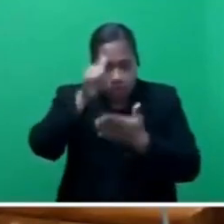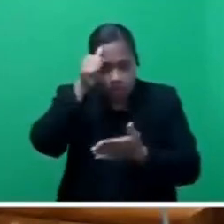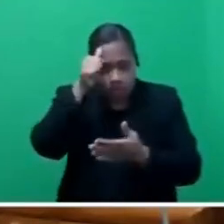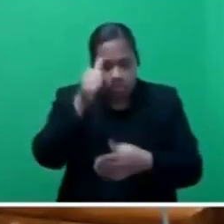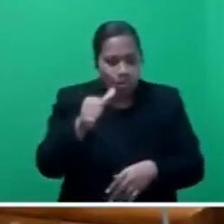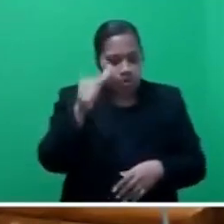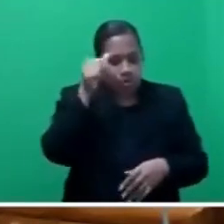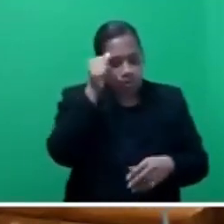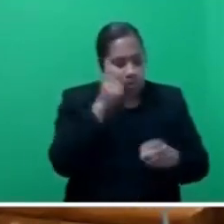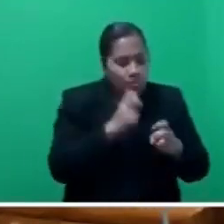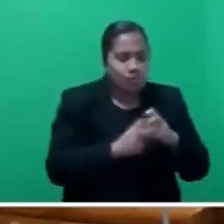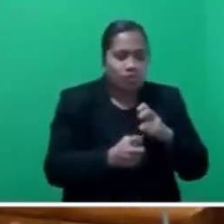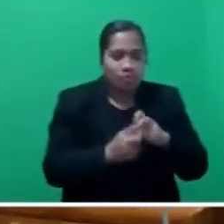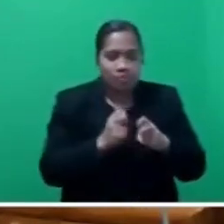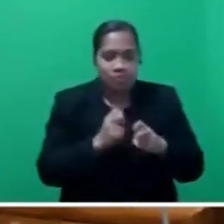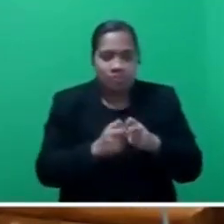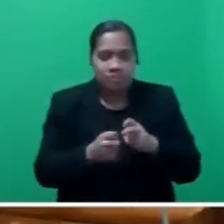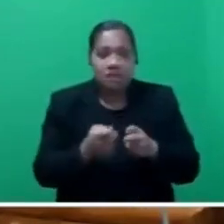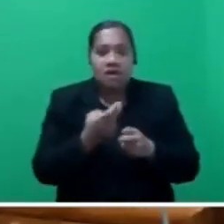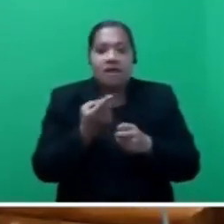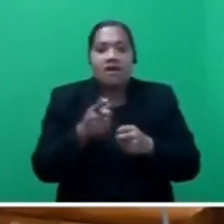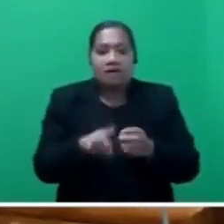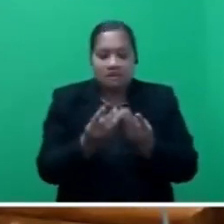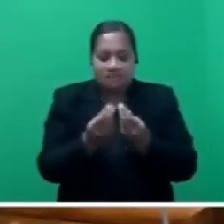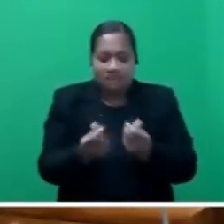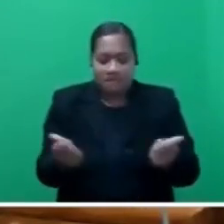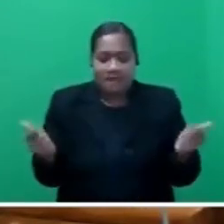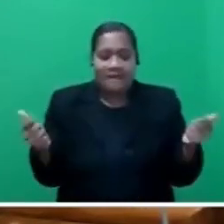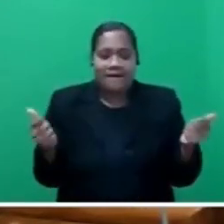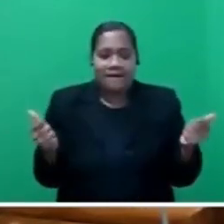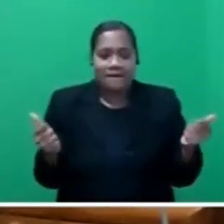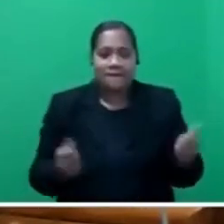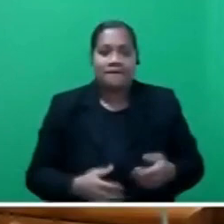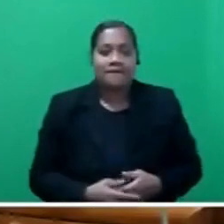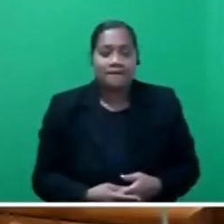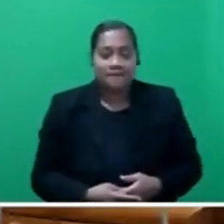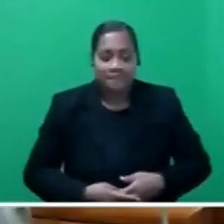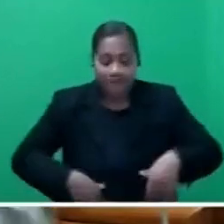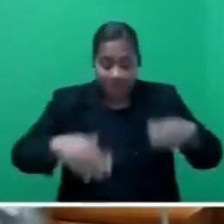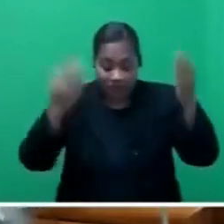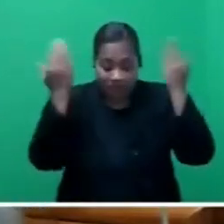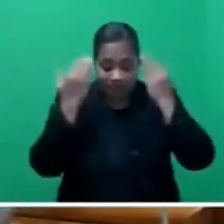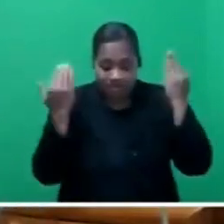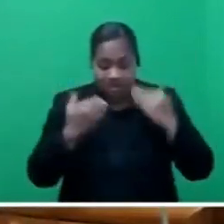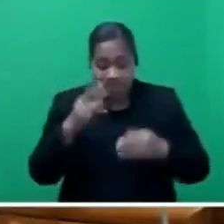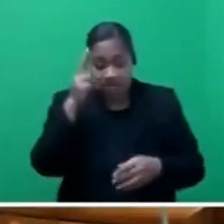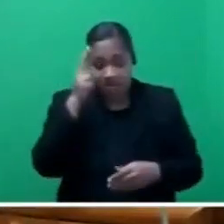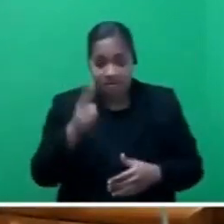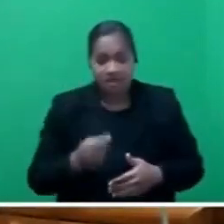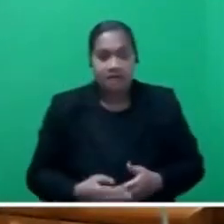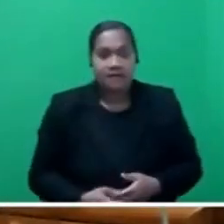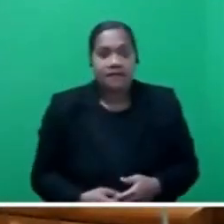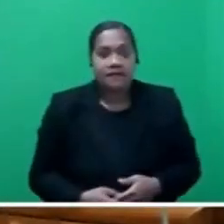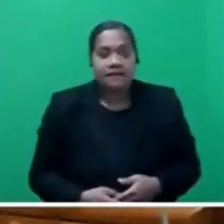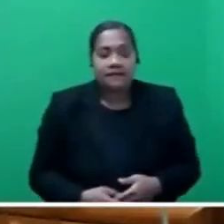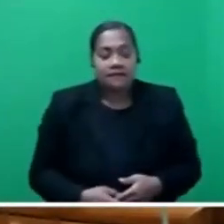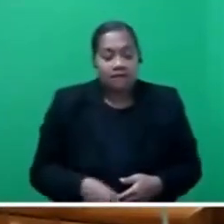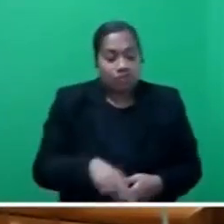and resolve them. Mr Speaker, sir, since